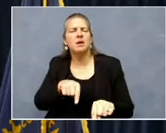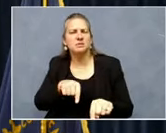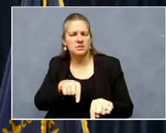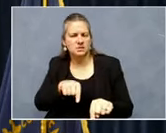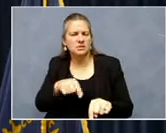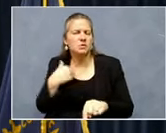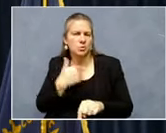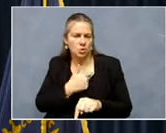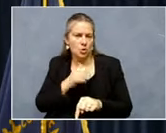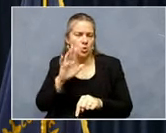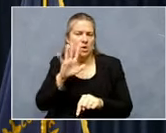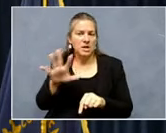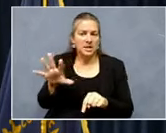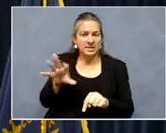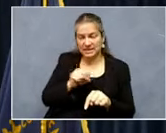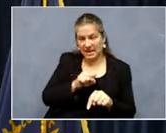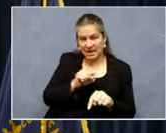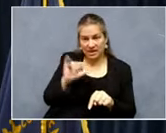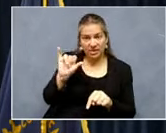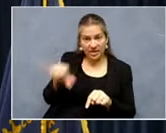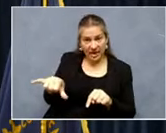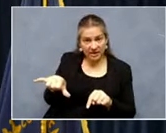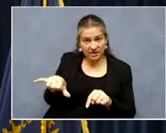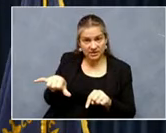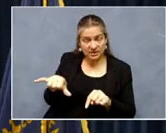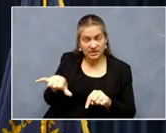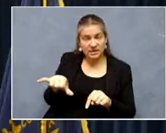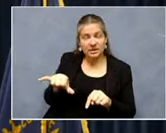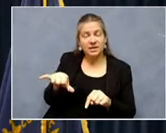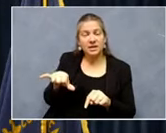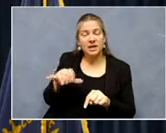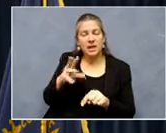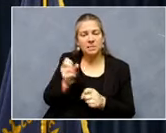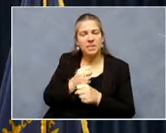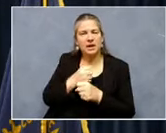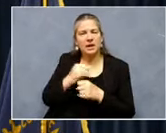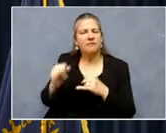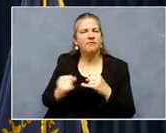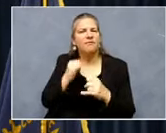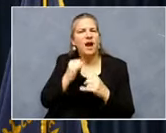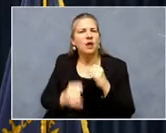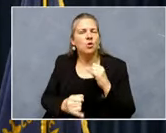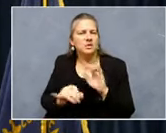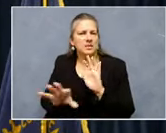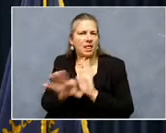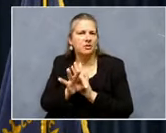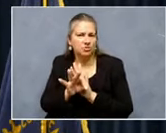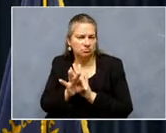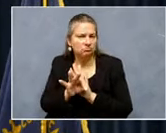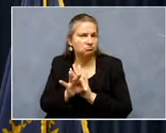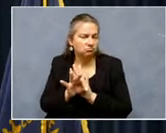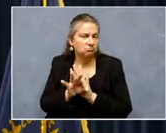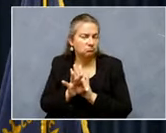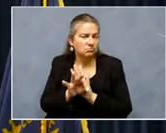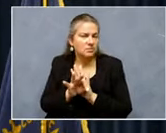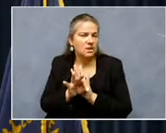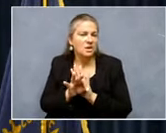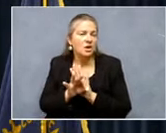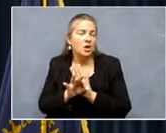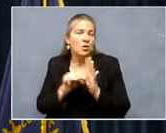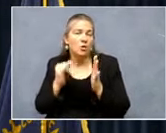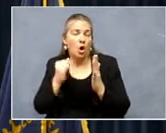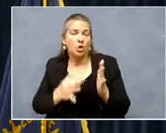then take those and, and ultimately be able to make a final, uh, selection. The artists that submitted,